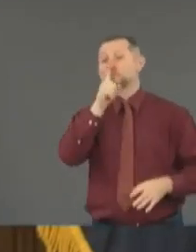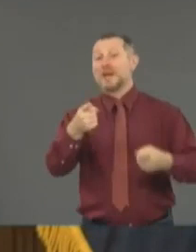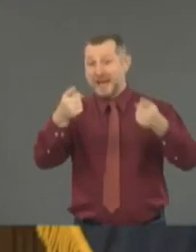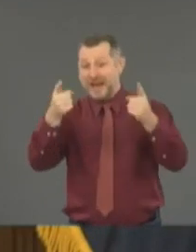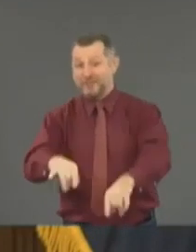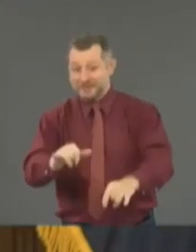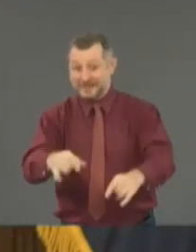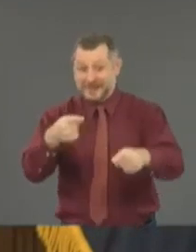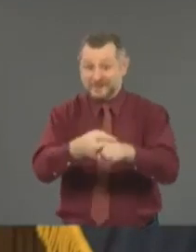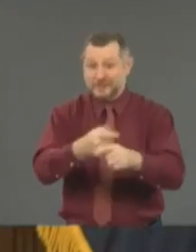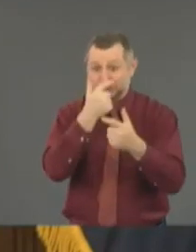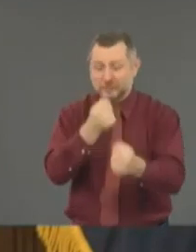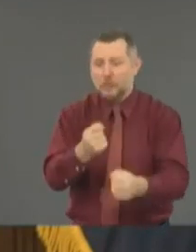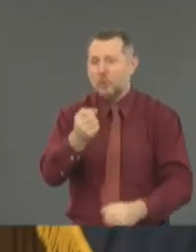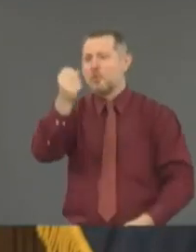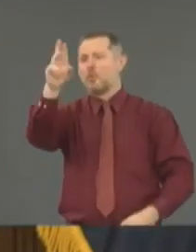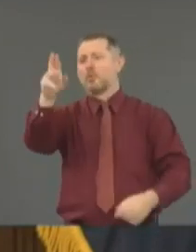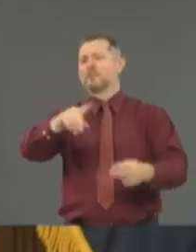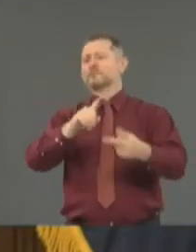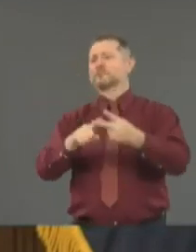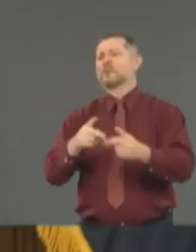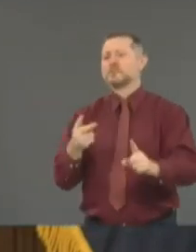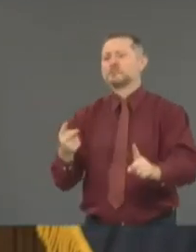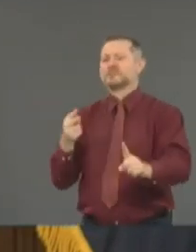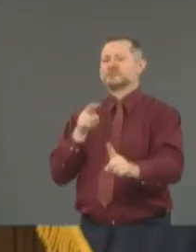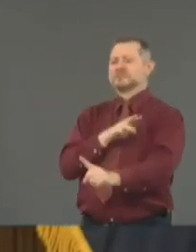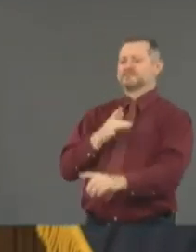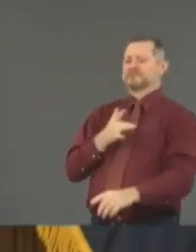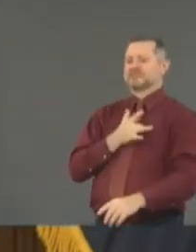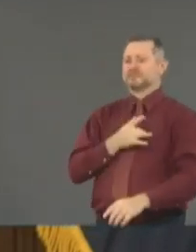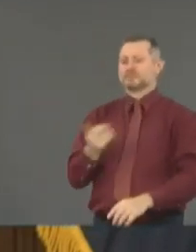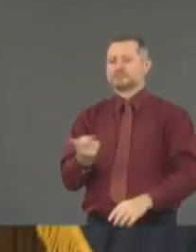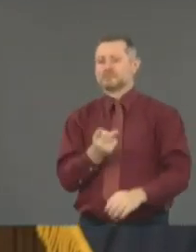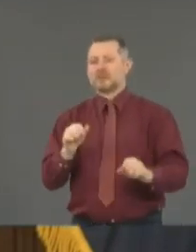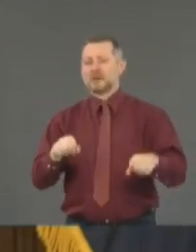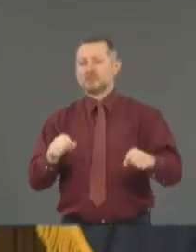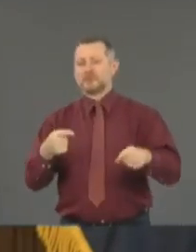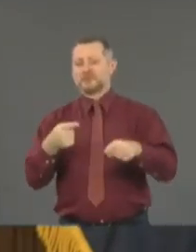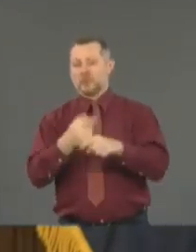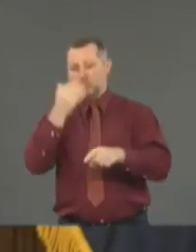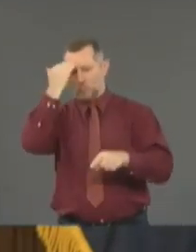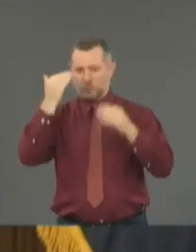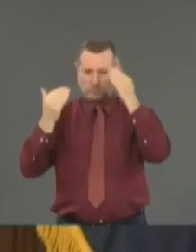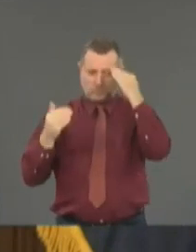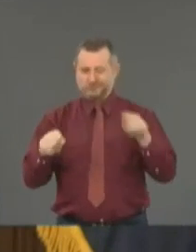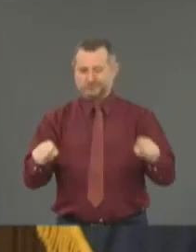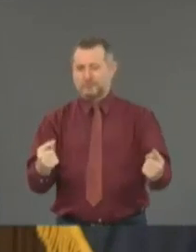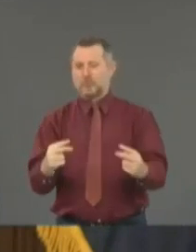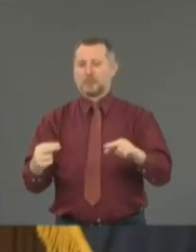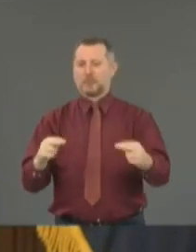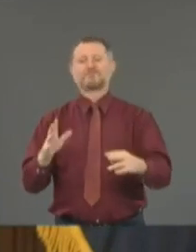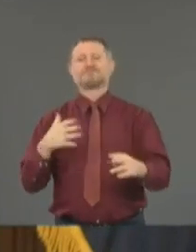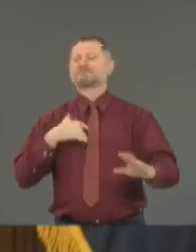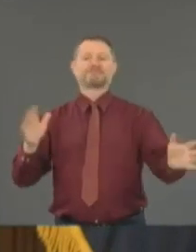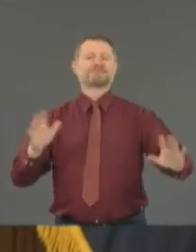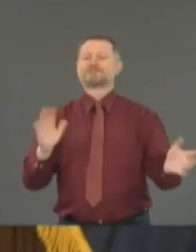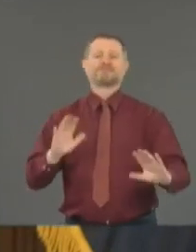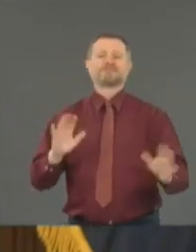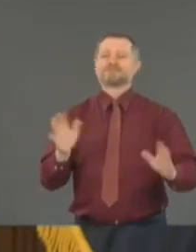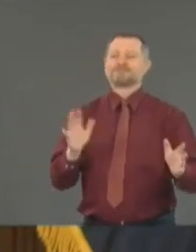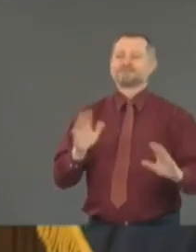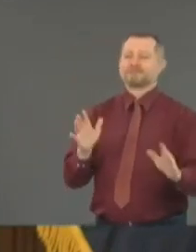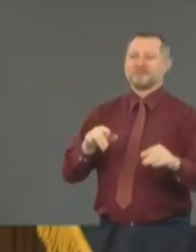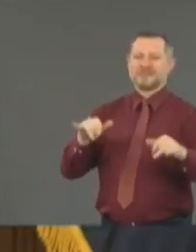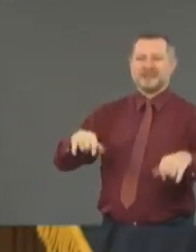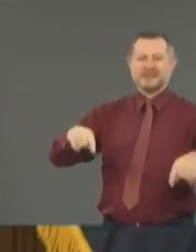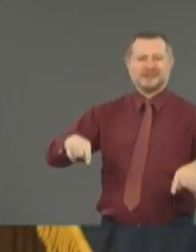interest. Why would people believe, especially in this charged environment, that any prosecutor who